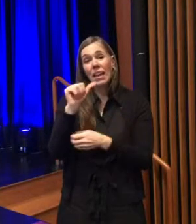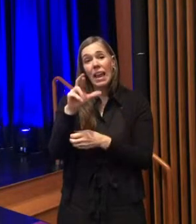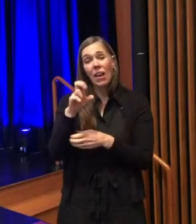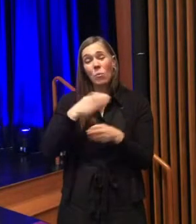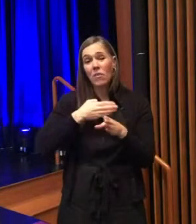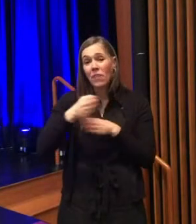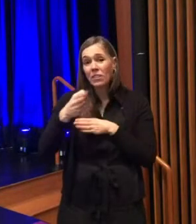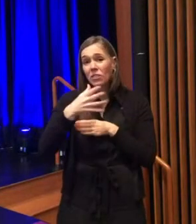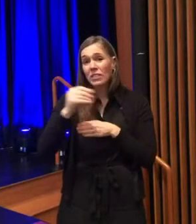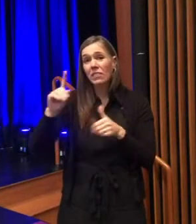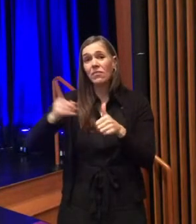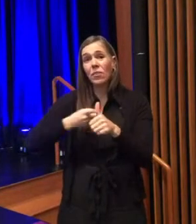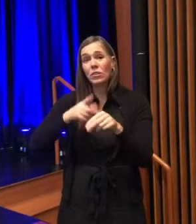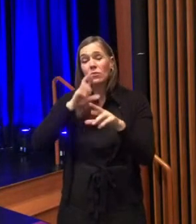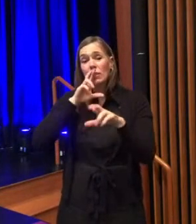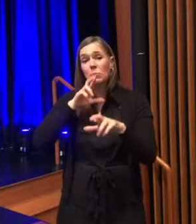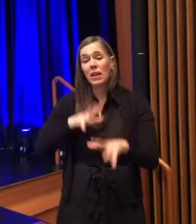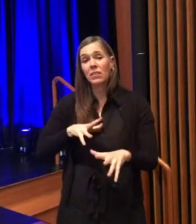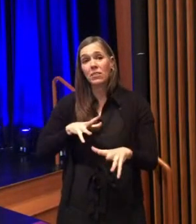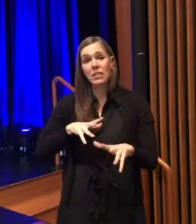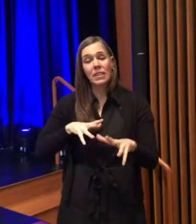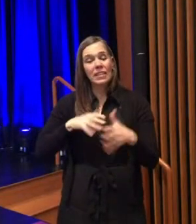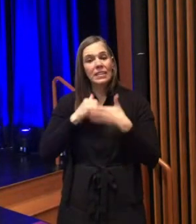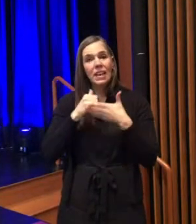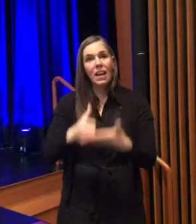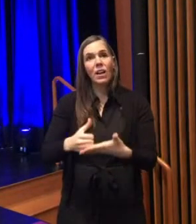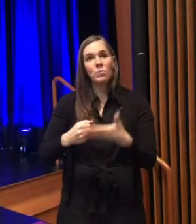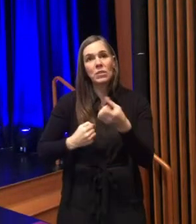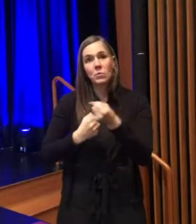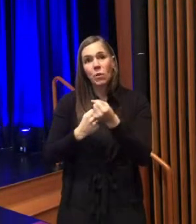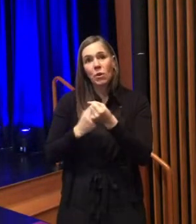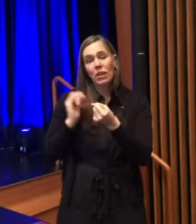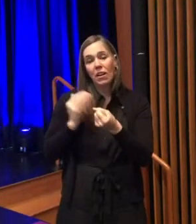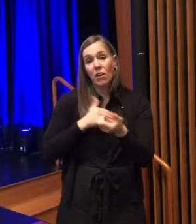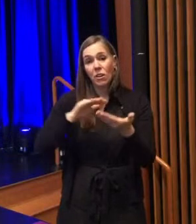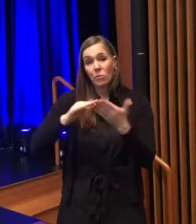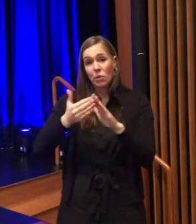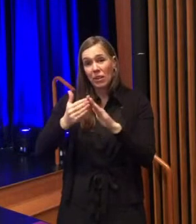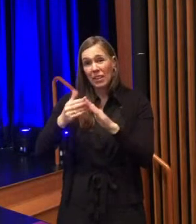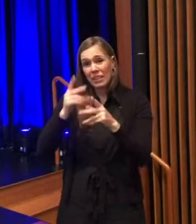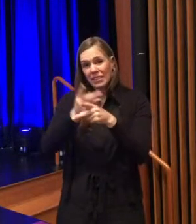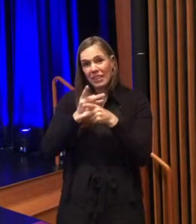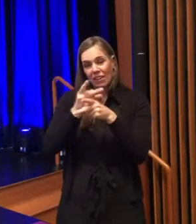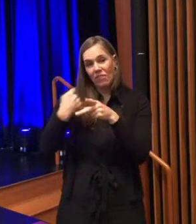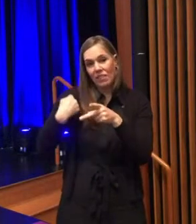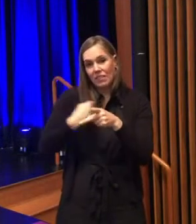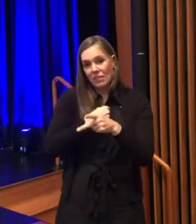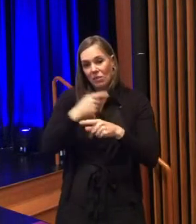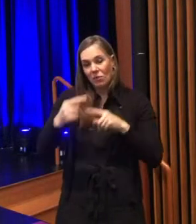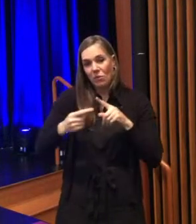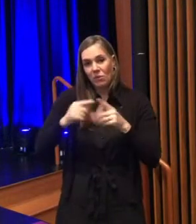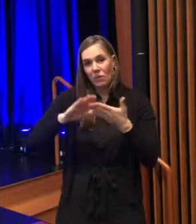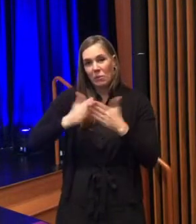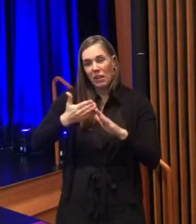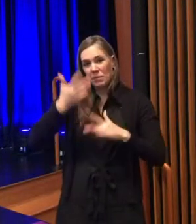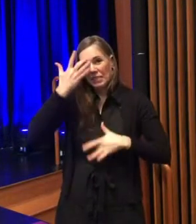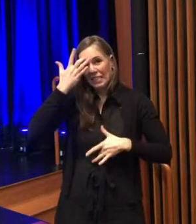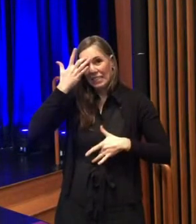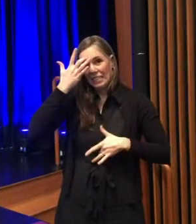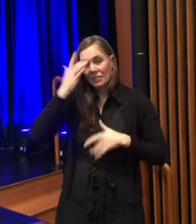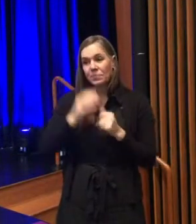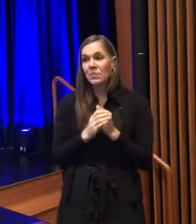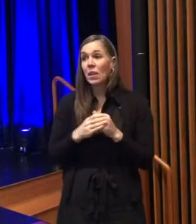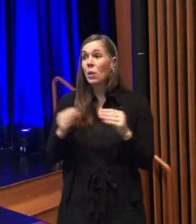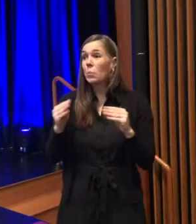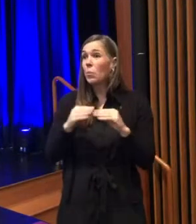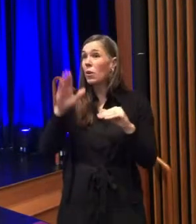your tireless efforts to protect our community and to care for us when we fall ill but more than anything